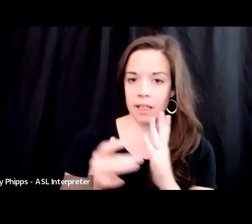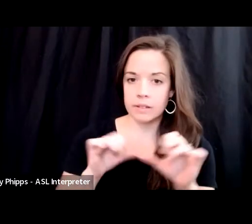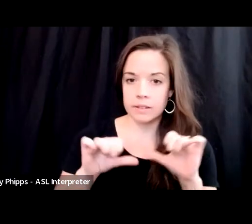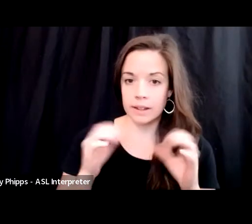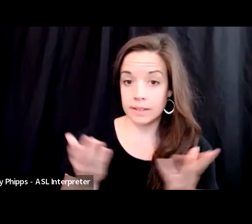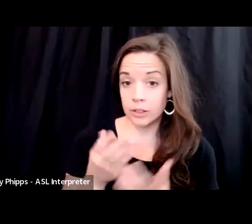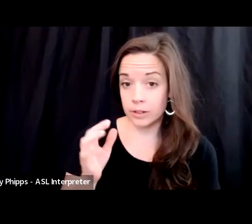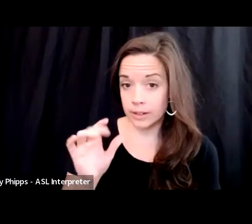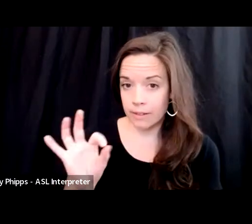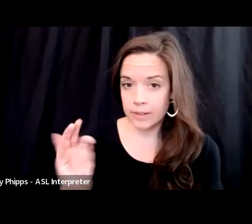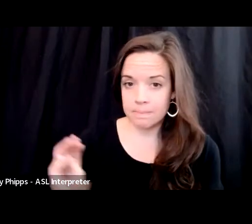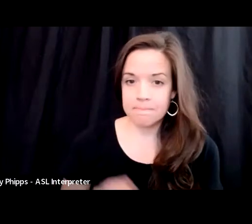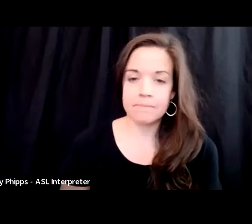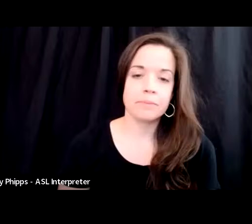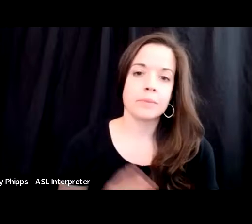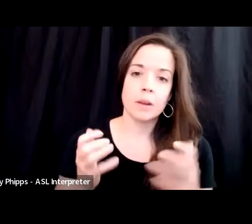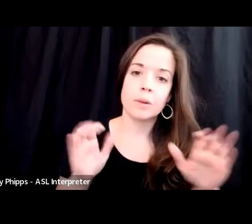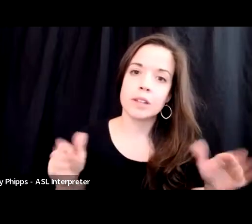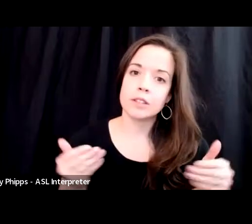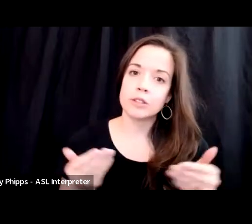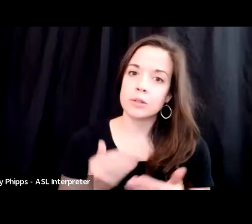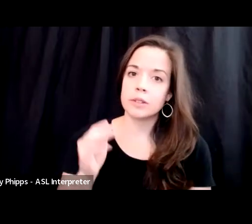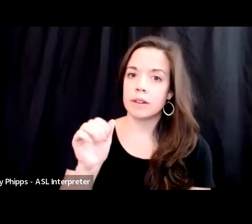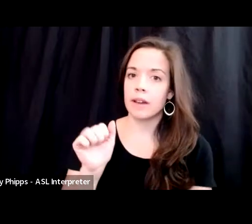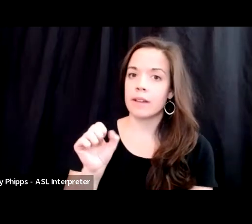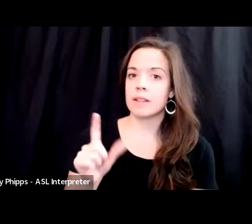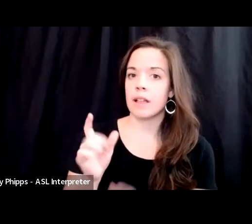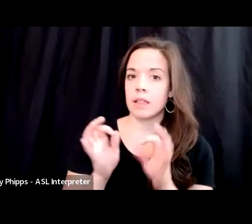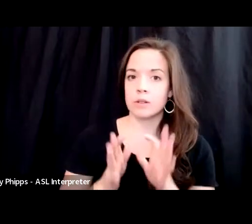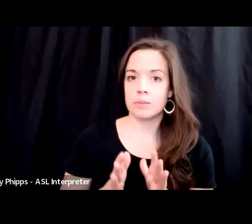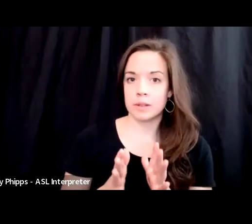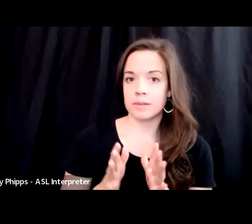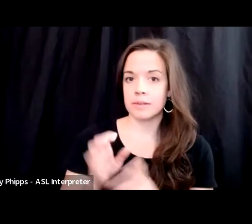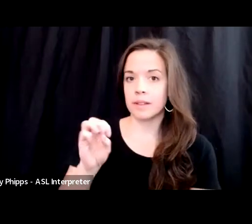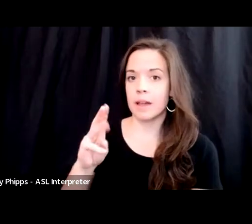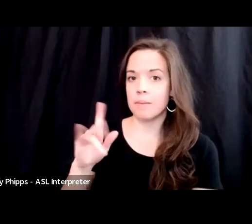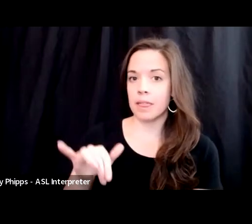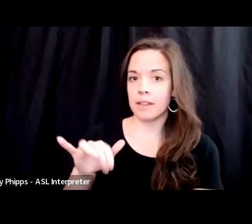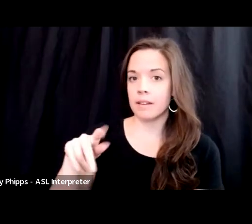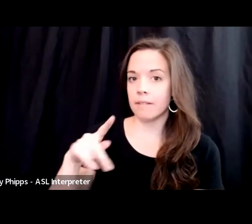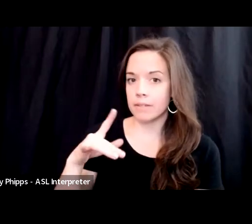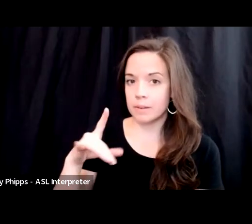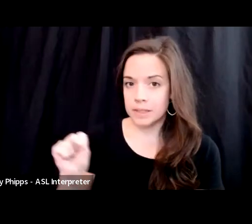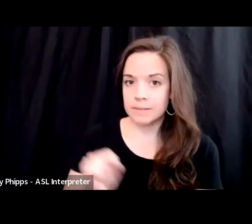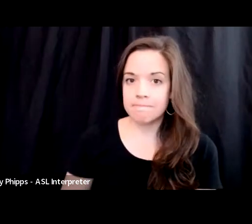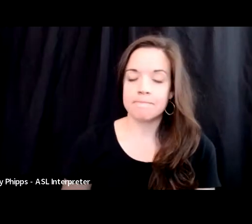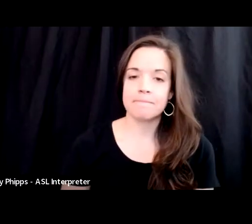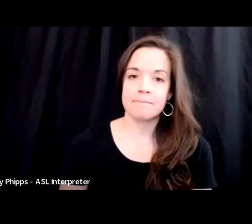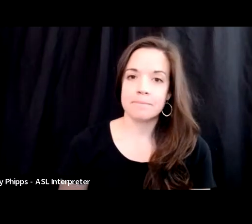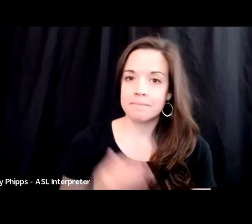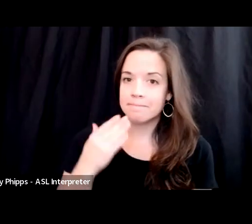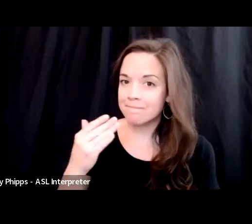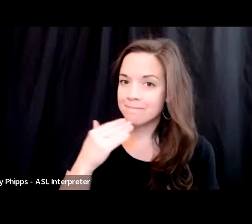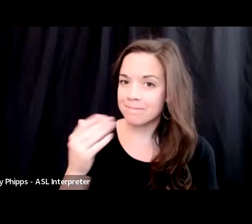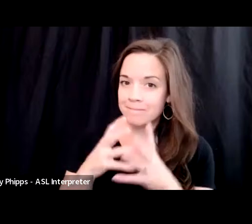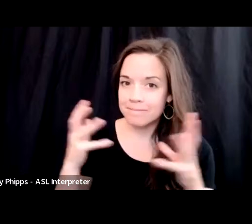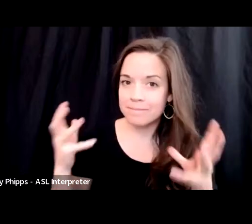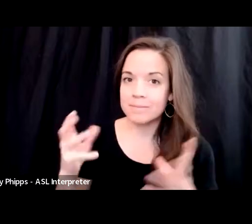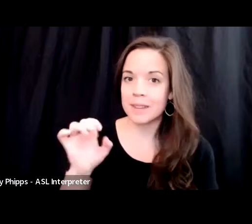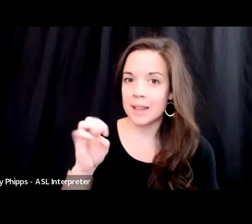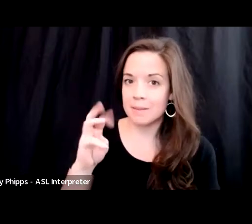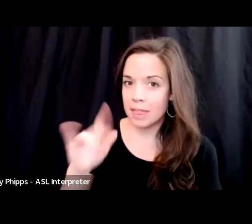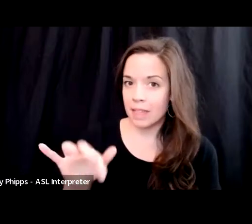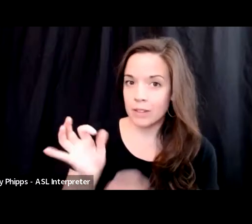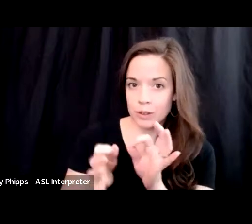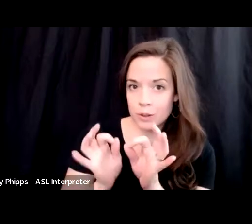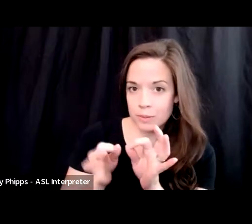I'd like to introduce our ASL interpreter, Emily Phipps. Thanks very much, Emily, for interpreting